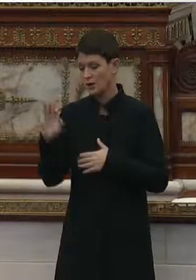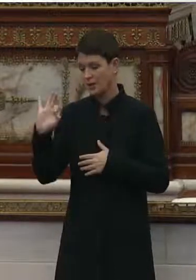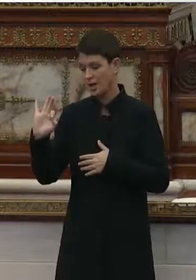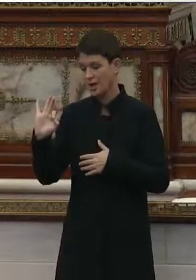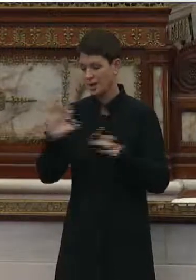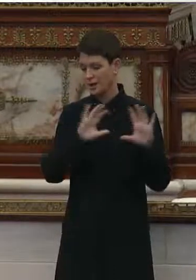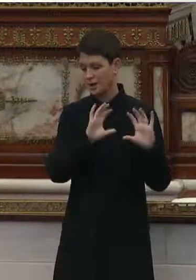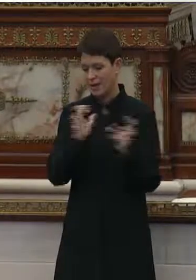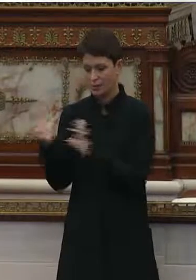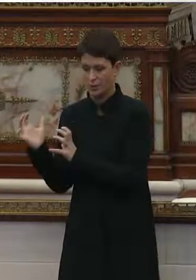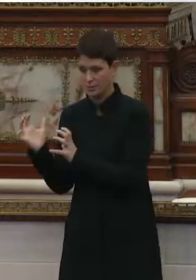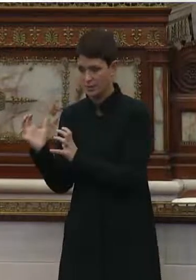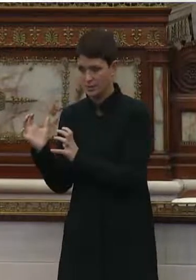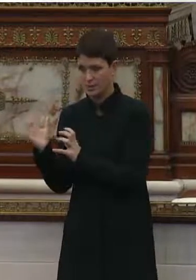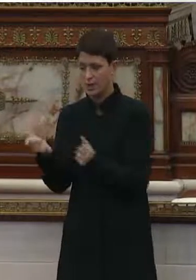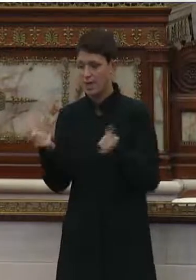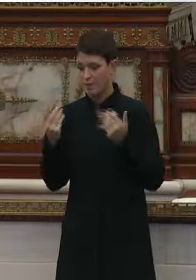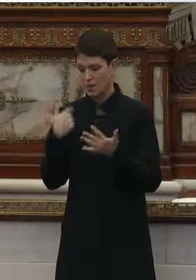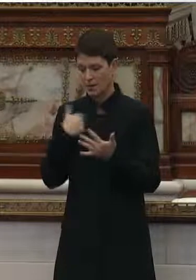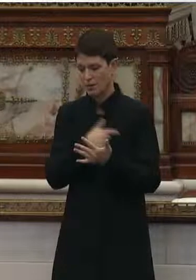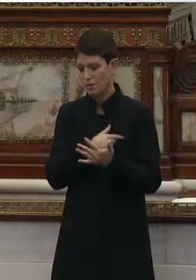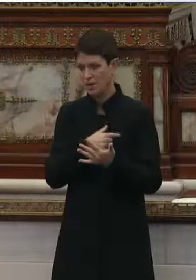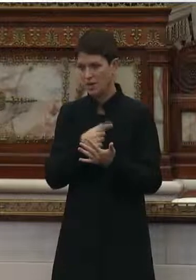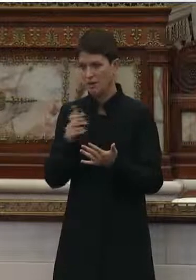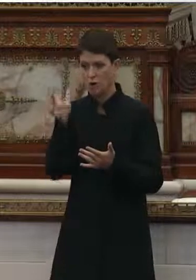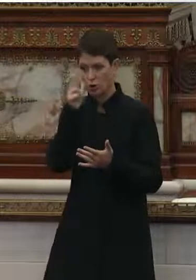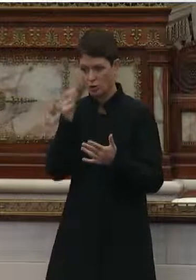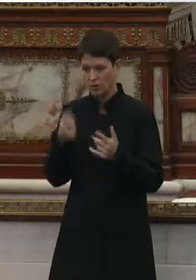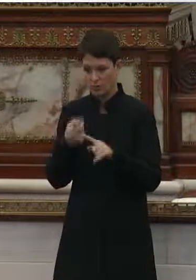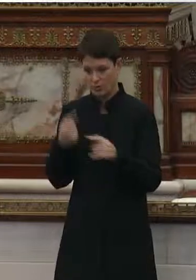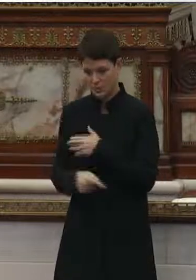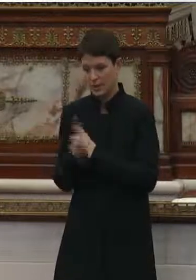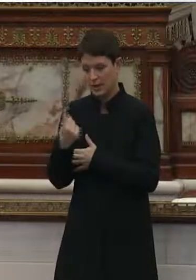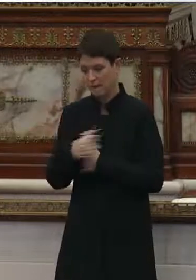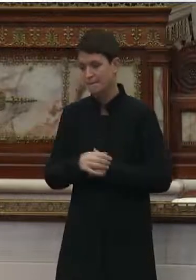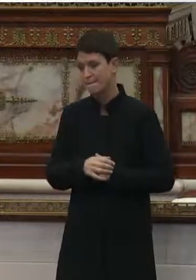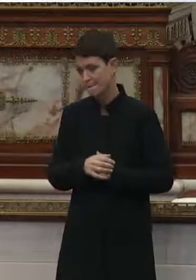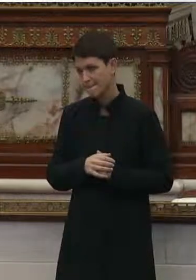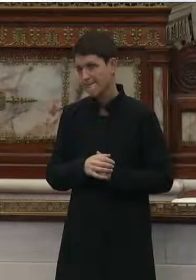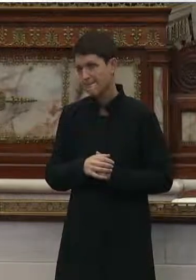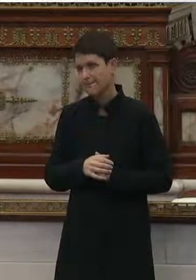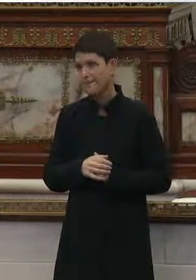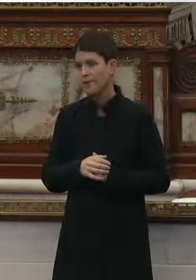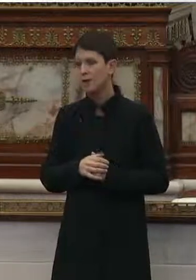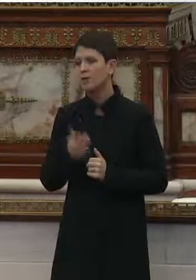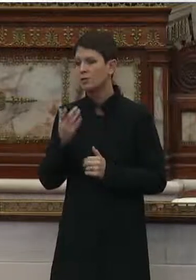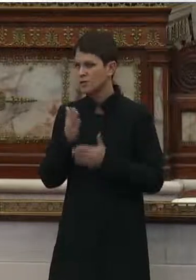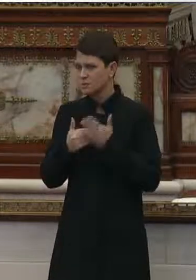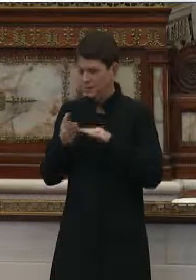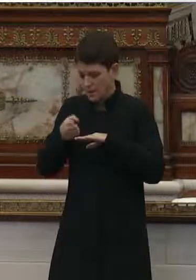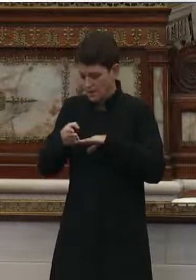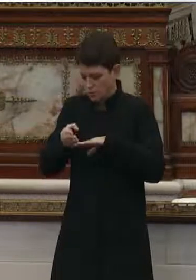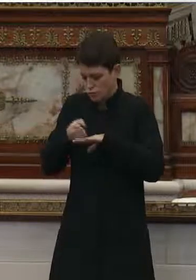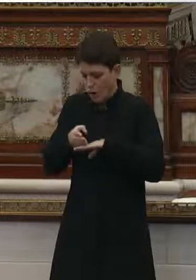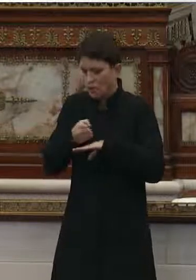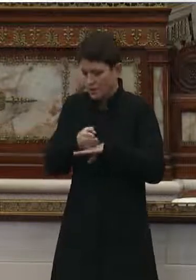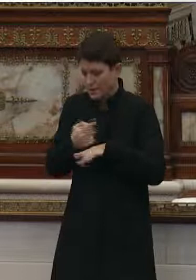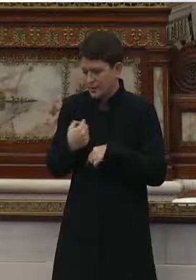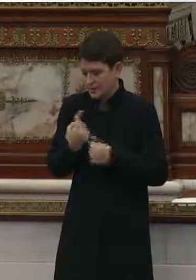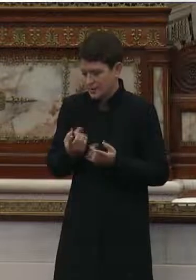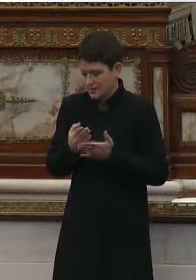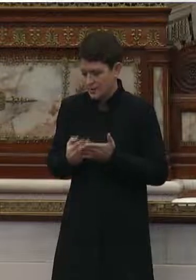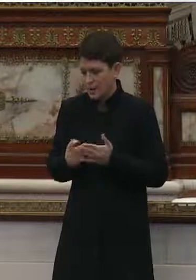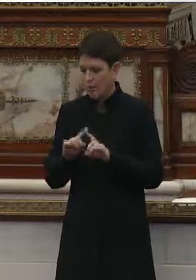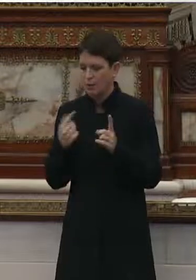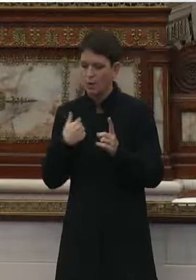categories, many of which we've already heard about today. So there's been some progress, as mentioned, but we still